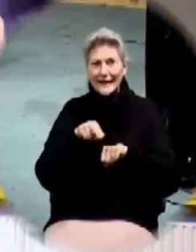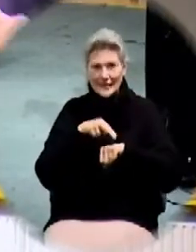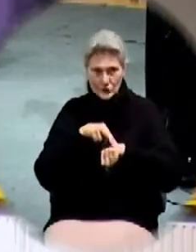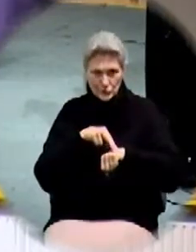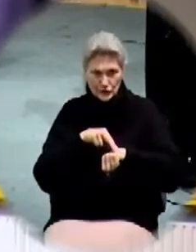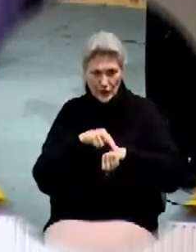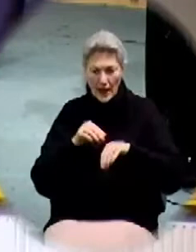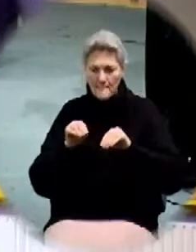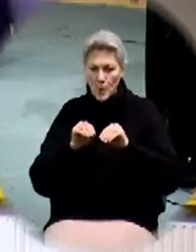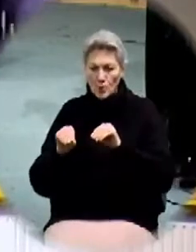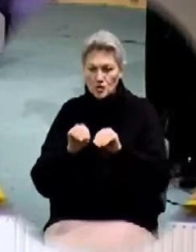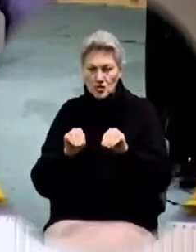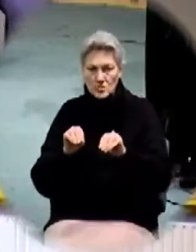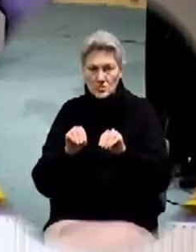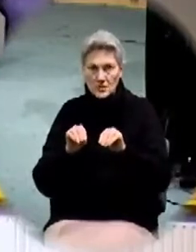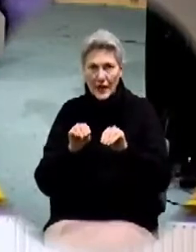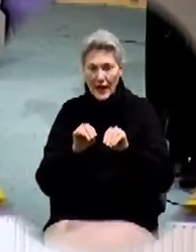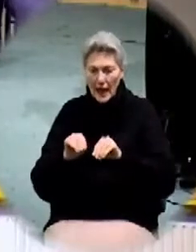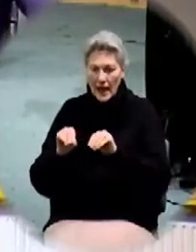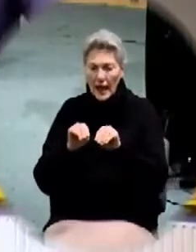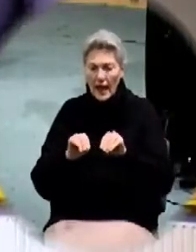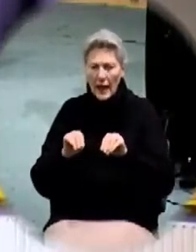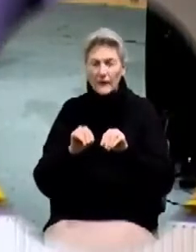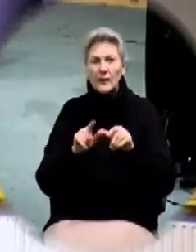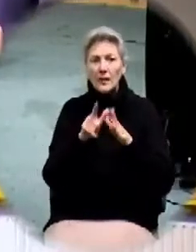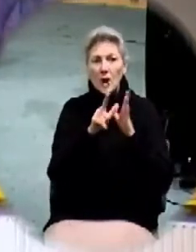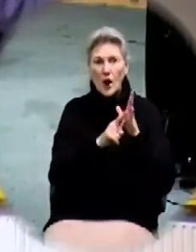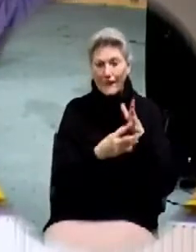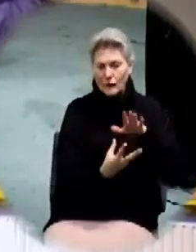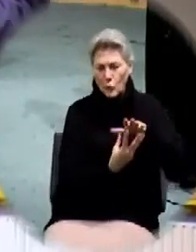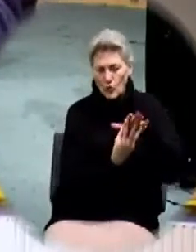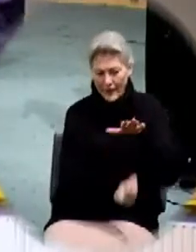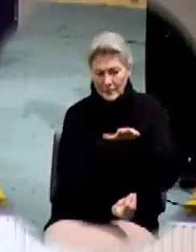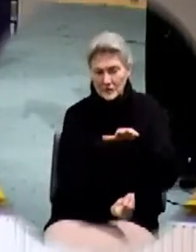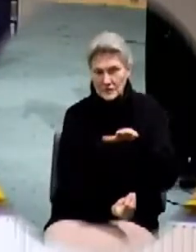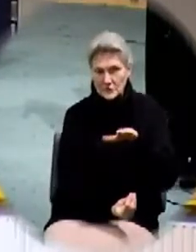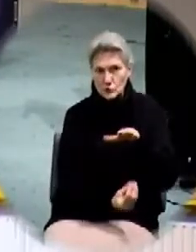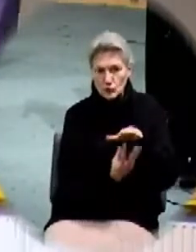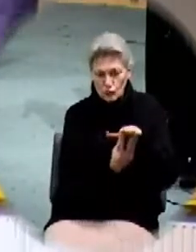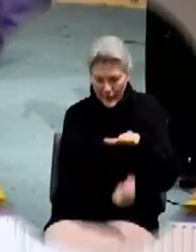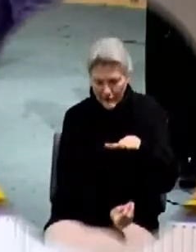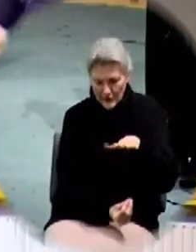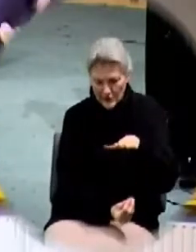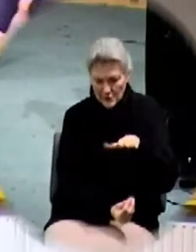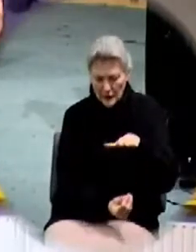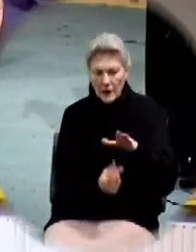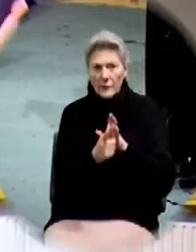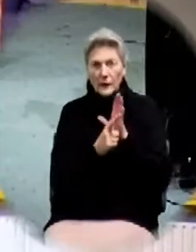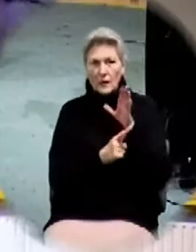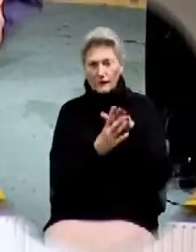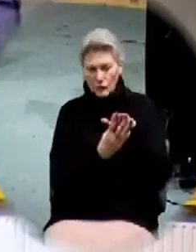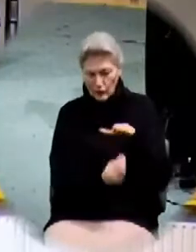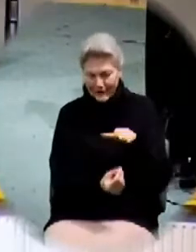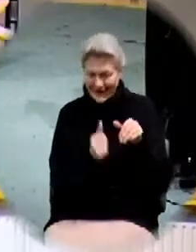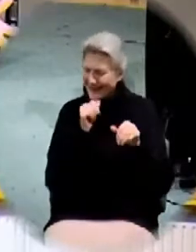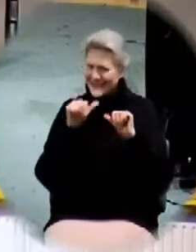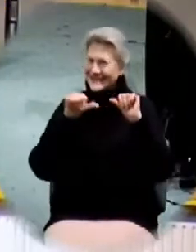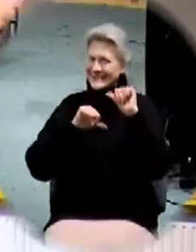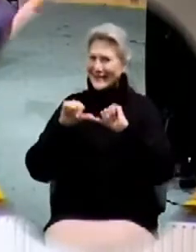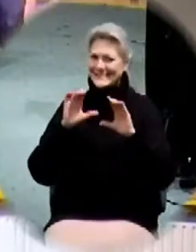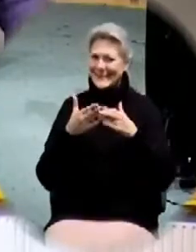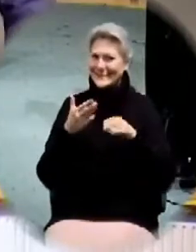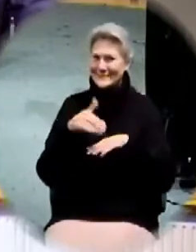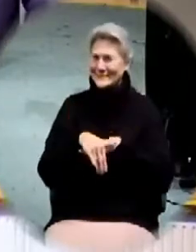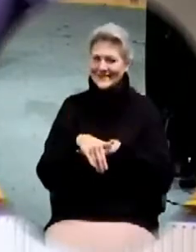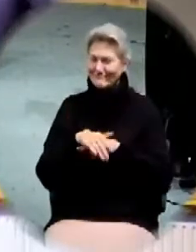as well as what he called the law of gravitation, which we would call the law of gravity. Now, we're not going to have a science class tonight.